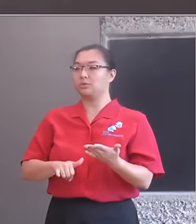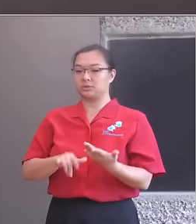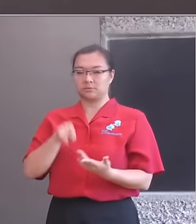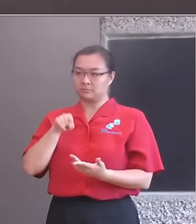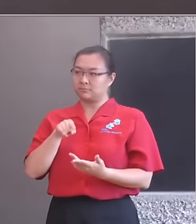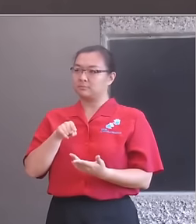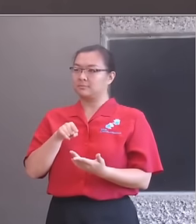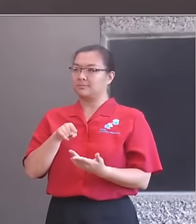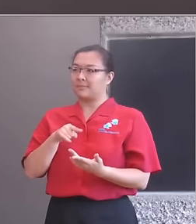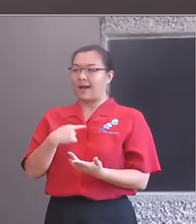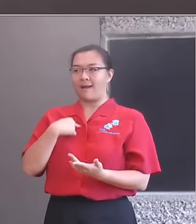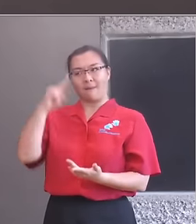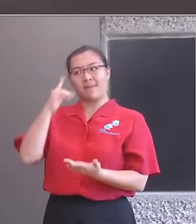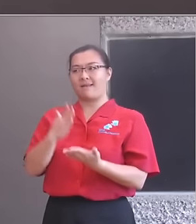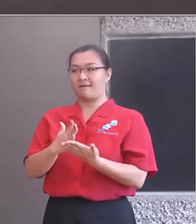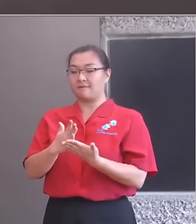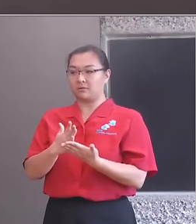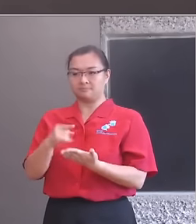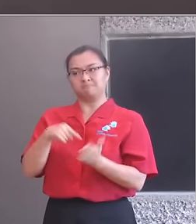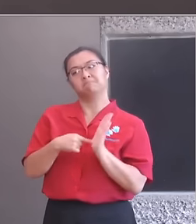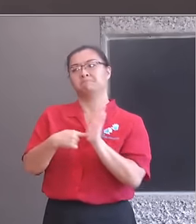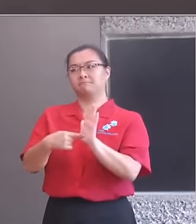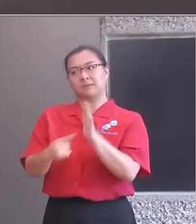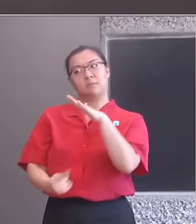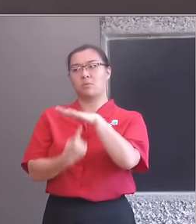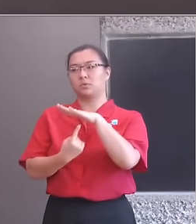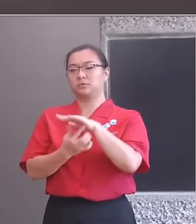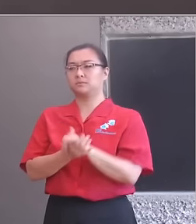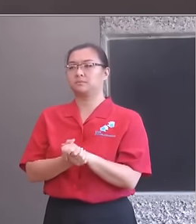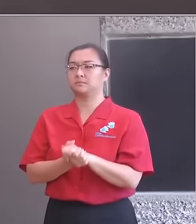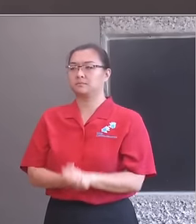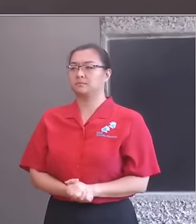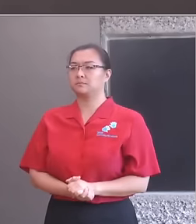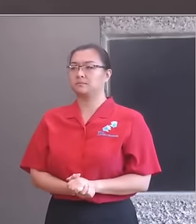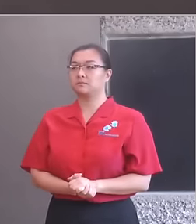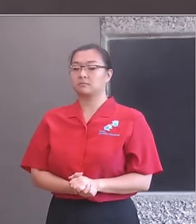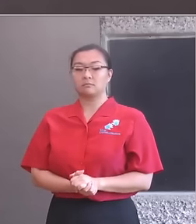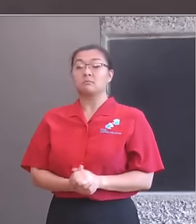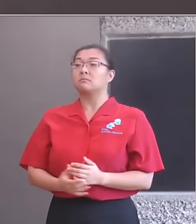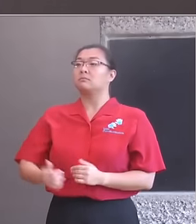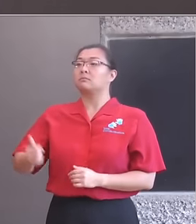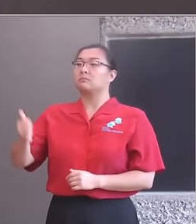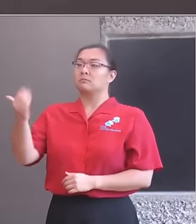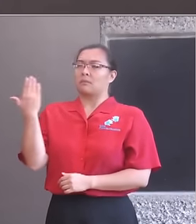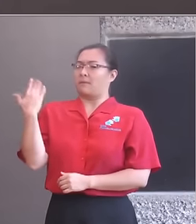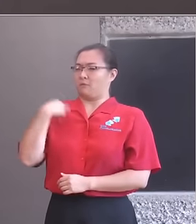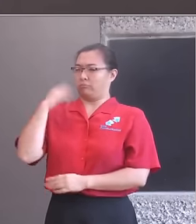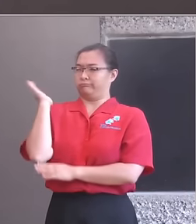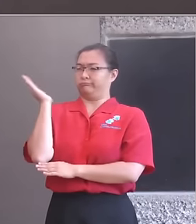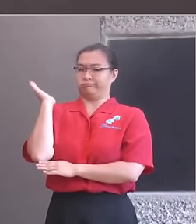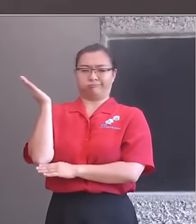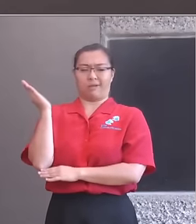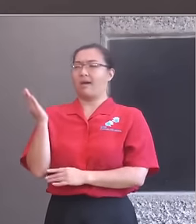arguing for its prominence. Earlier this year in my first major speech I talked about my vision for a 25-year talent plan.